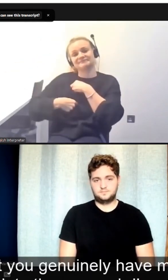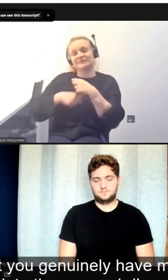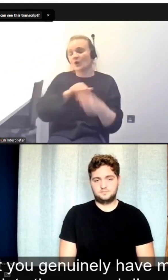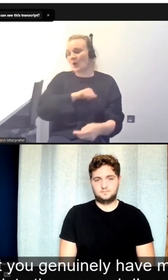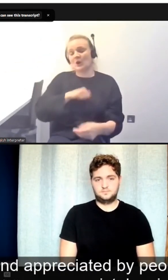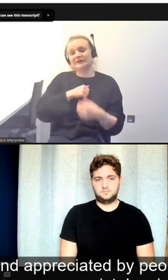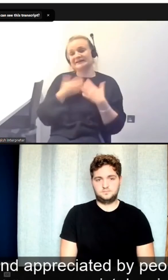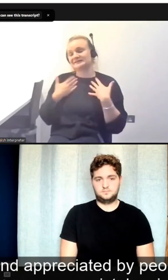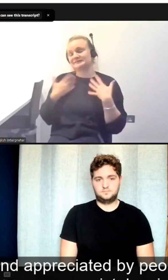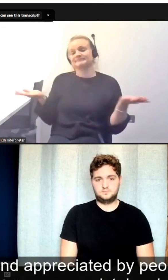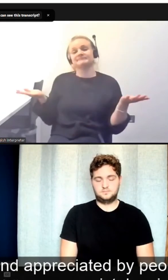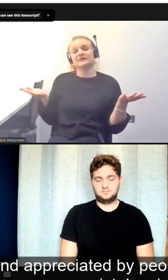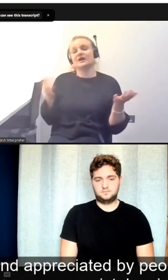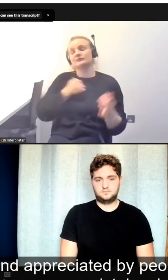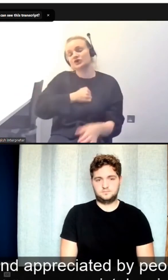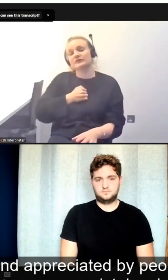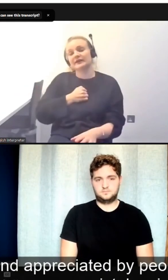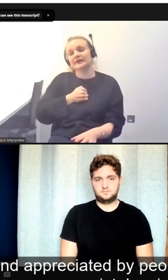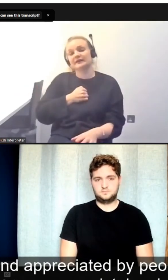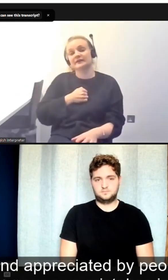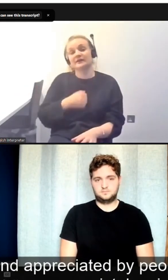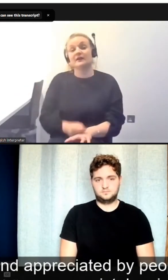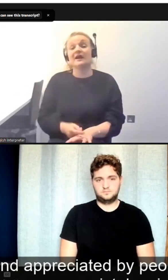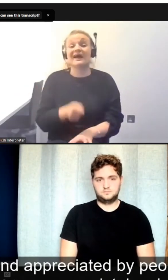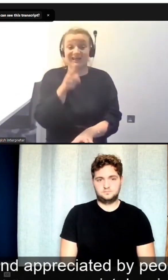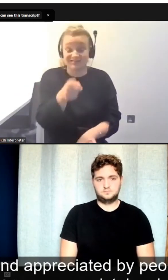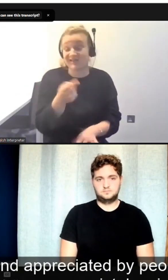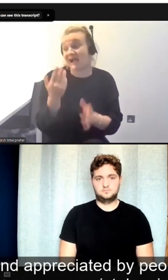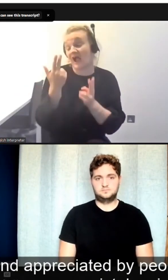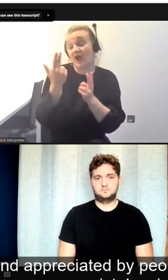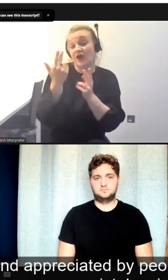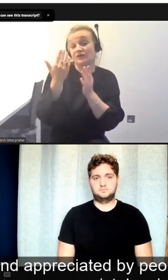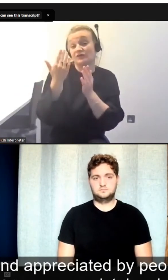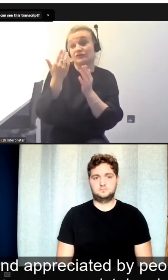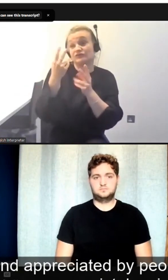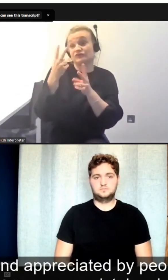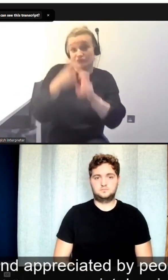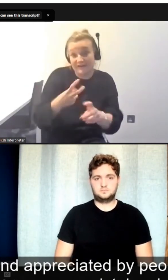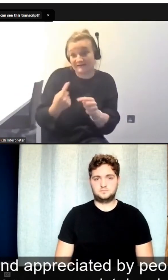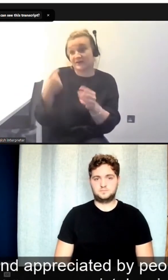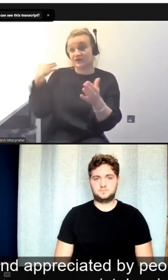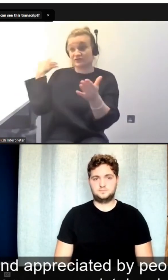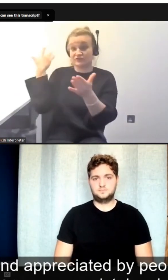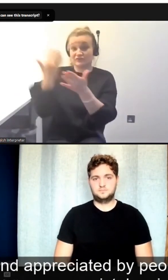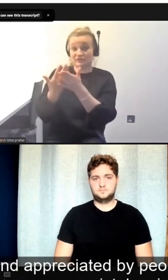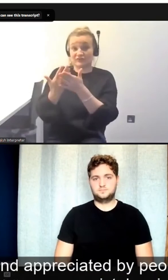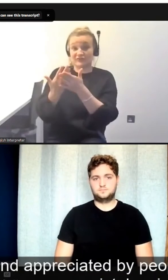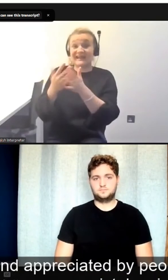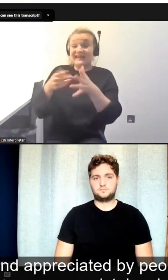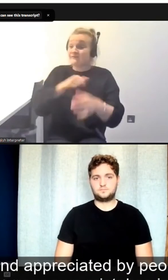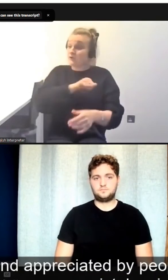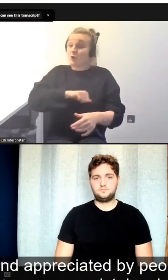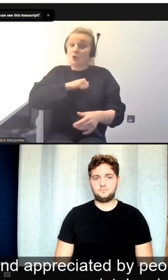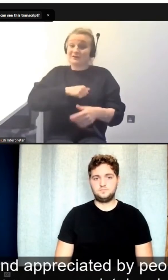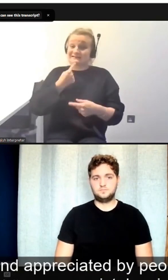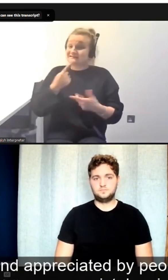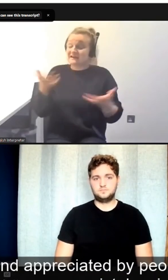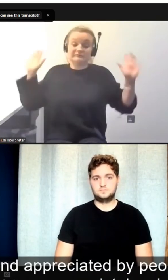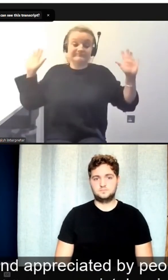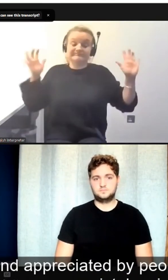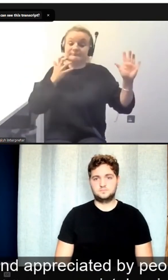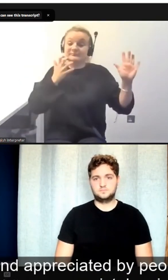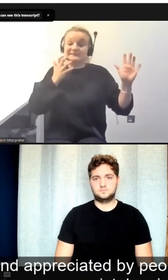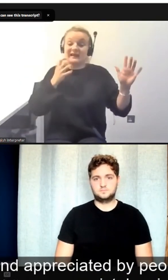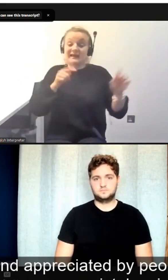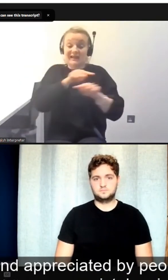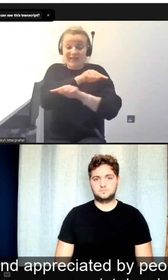research I've done over the years, that is so admired and appreciated by people in organizations, you know,